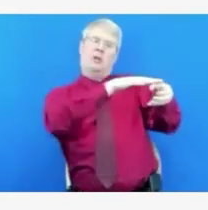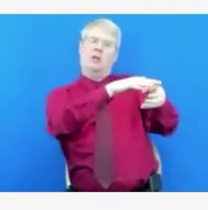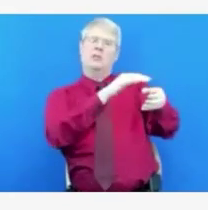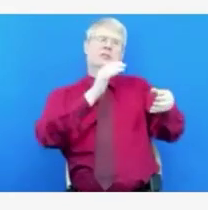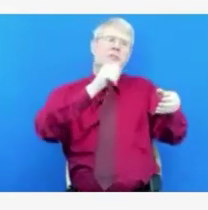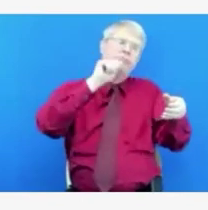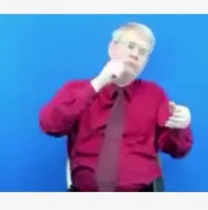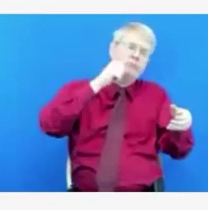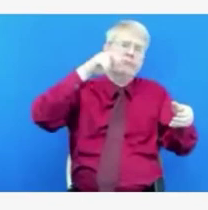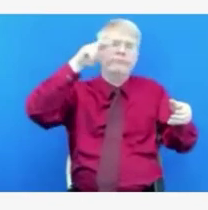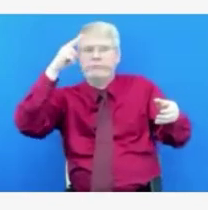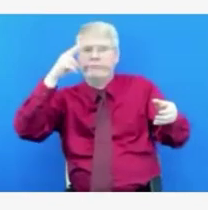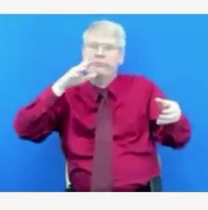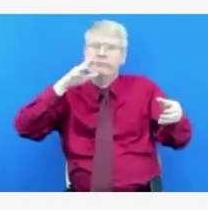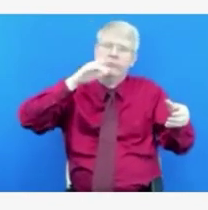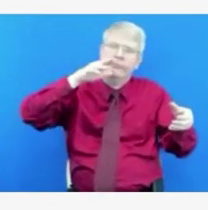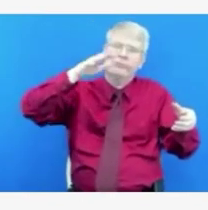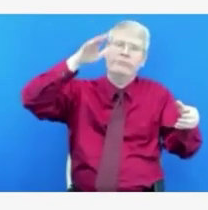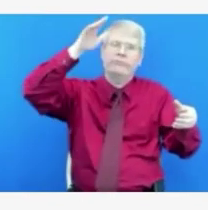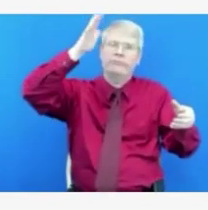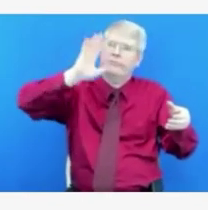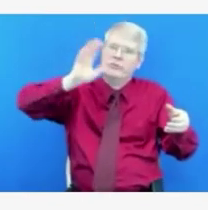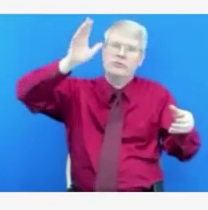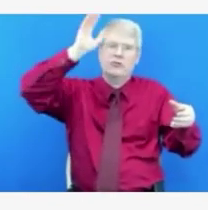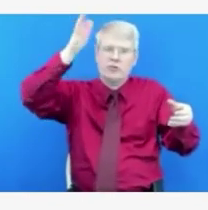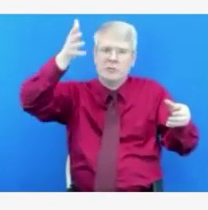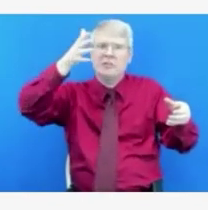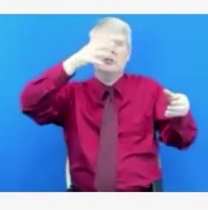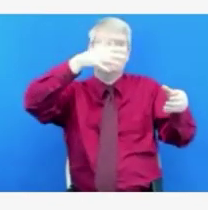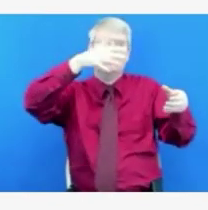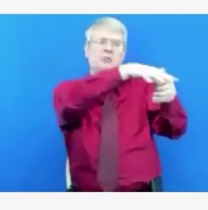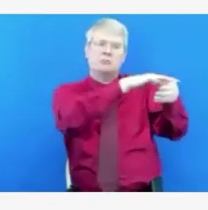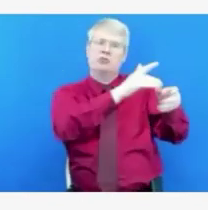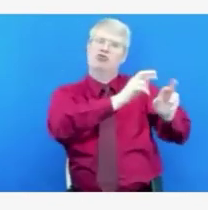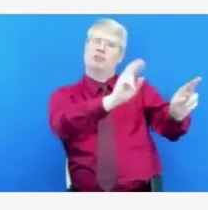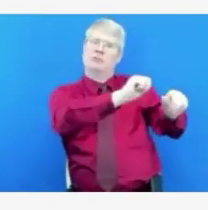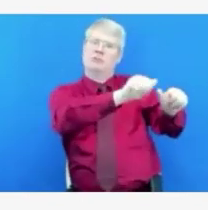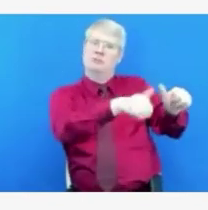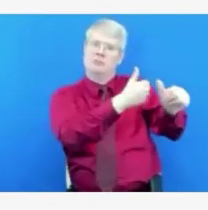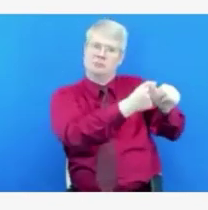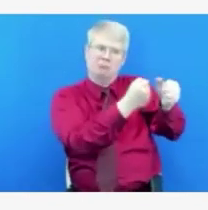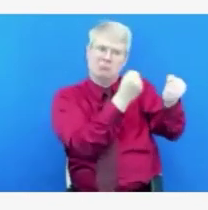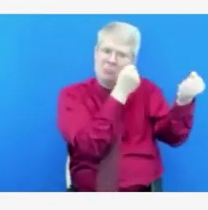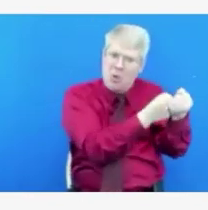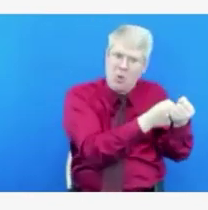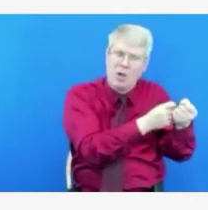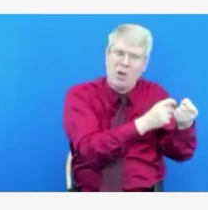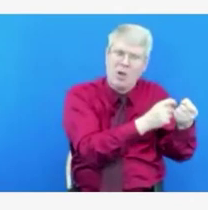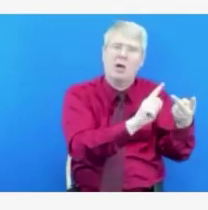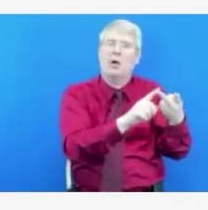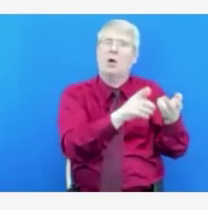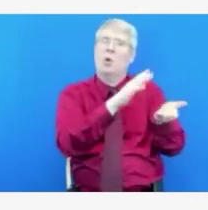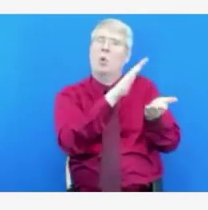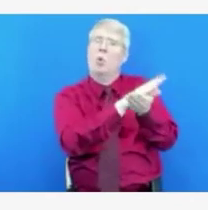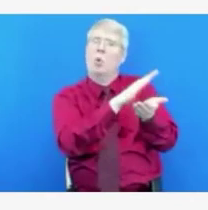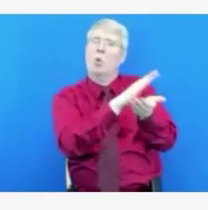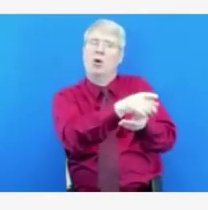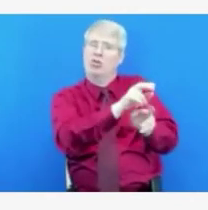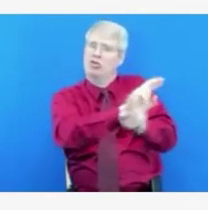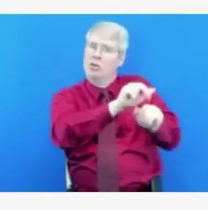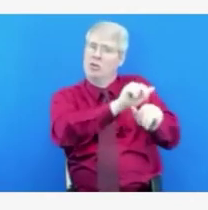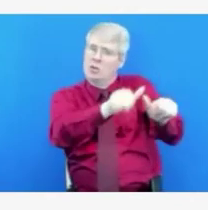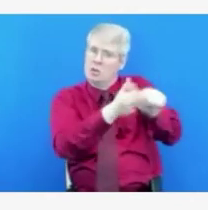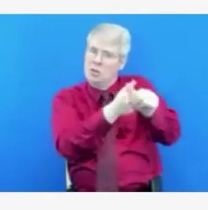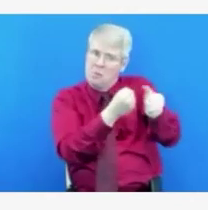Certainly, in the school environment, that becomes critical to provide support for these children as they spend their days at schools and helping them there.